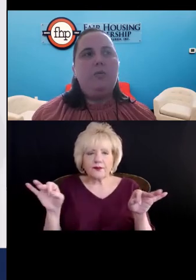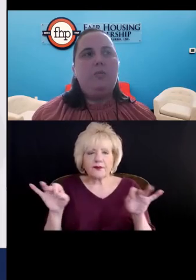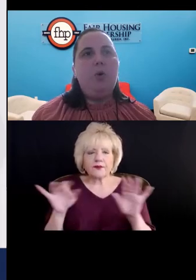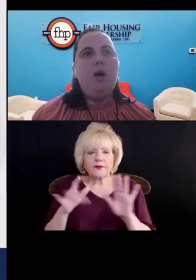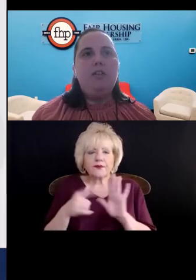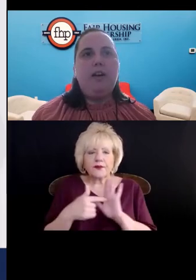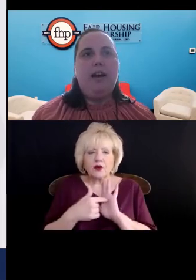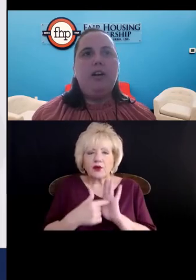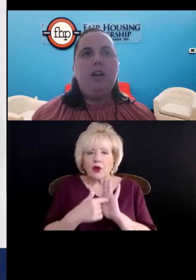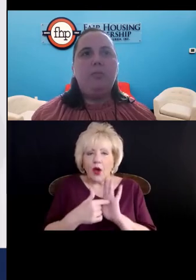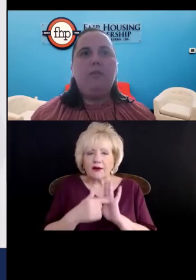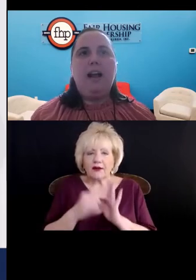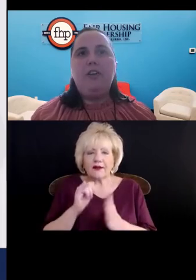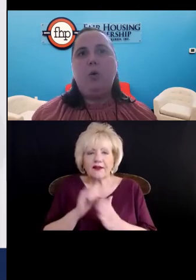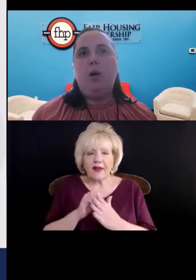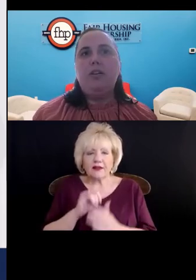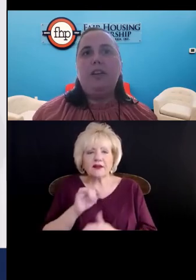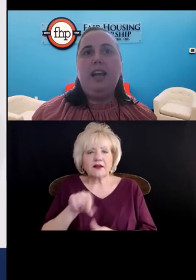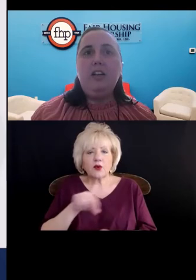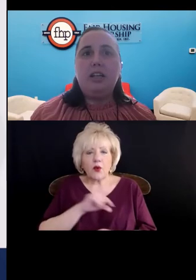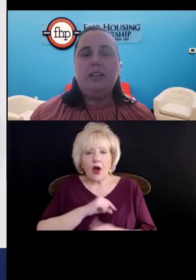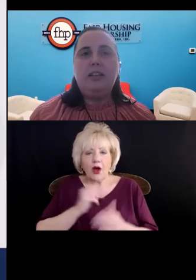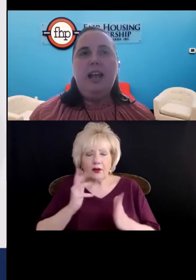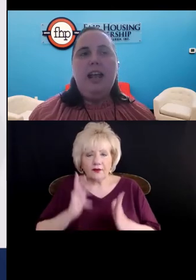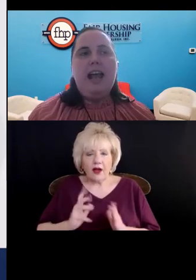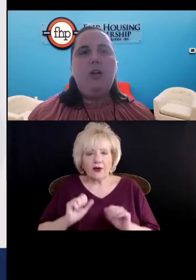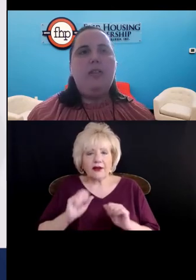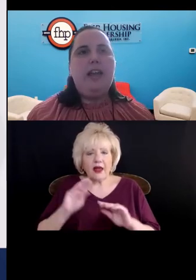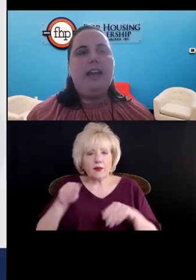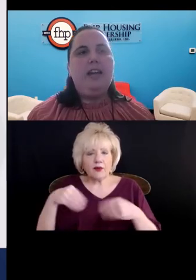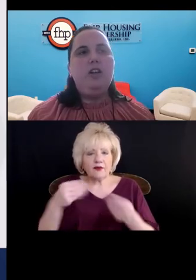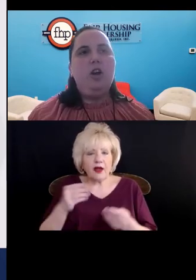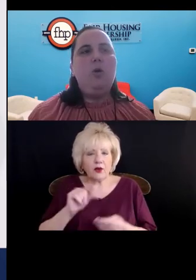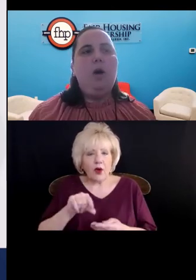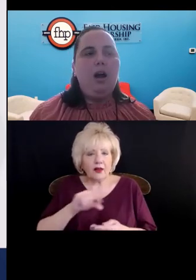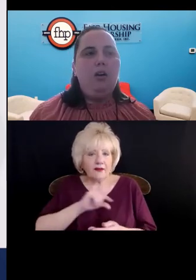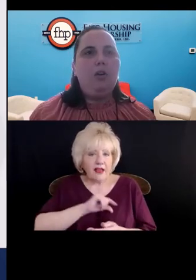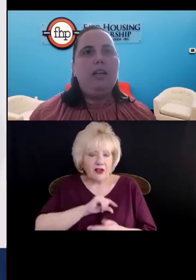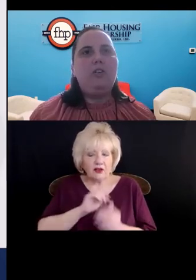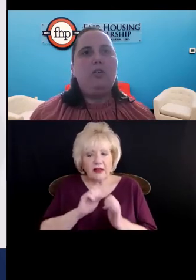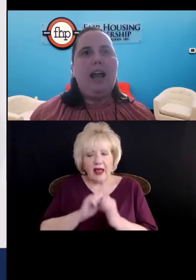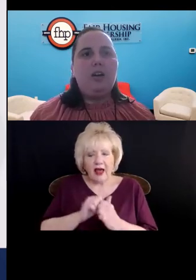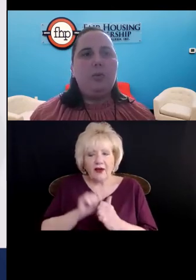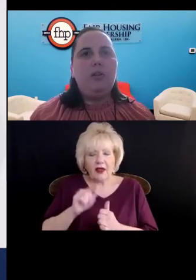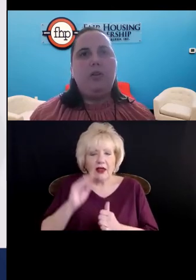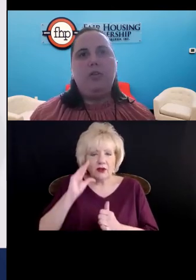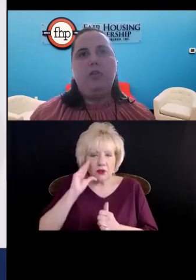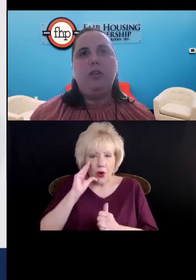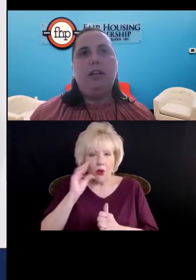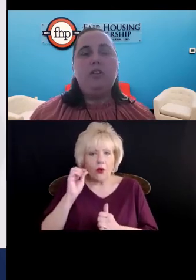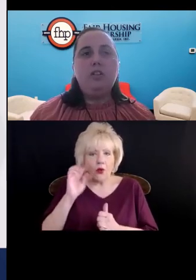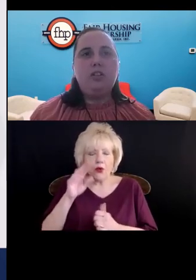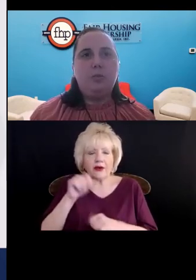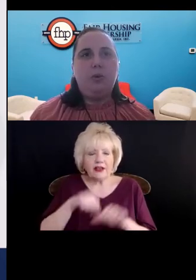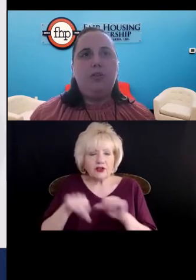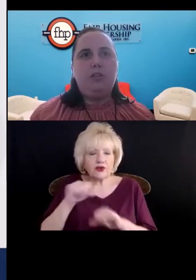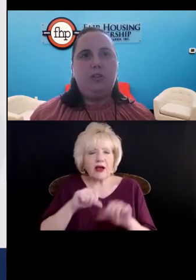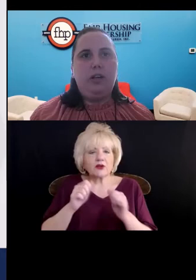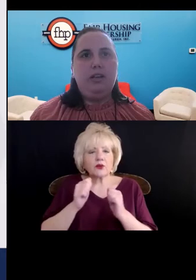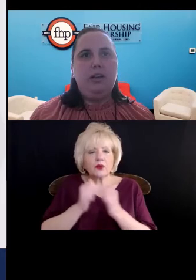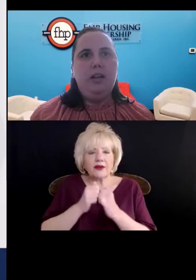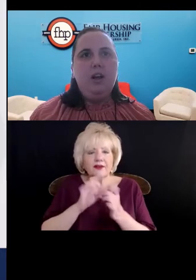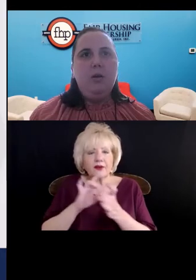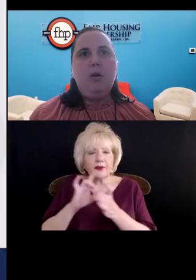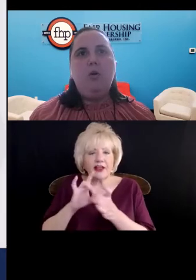the qualifier can provide their qualifications how they know of or interact with or their relationship with